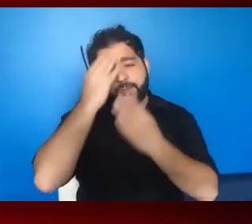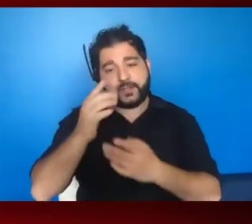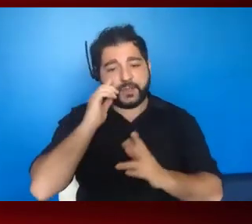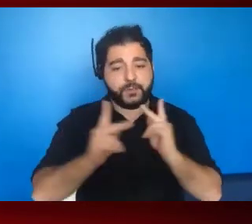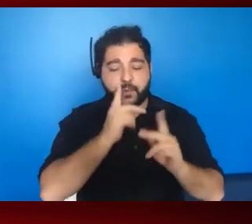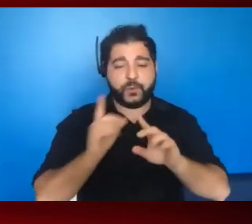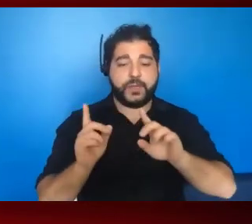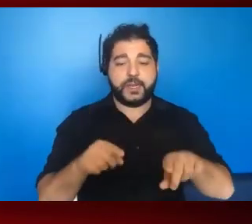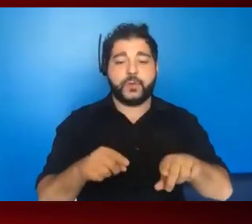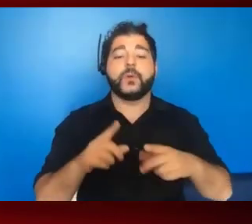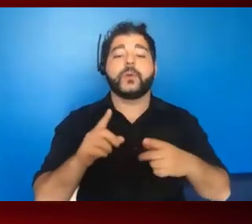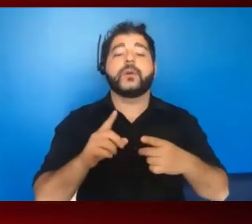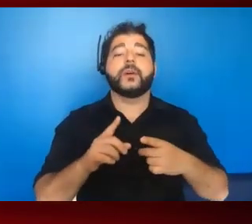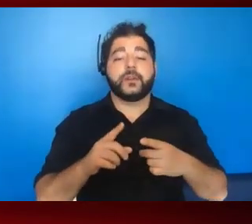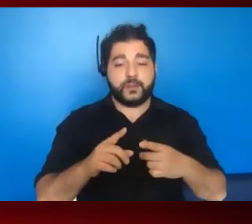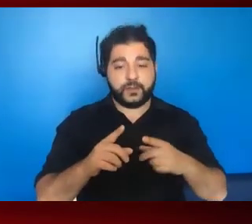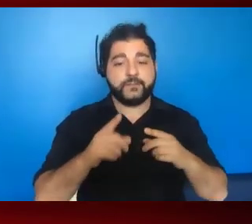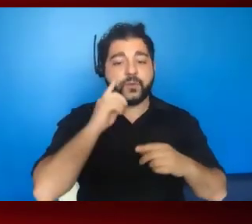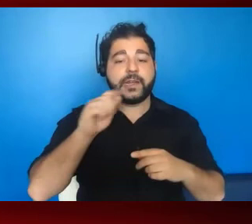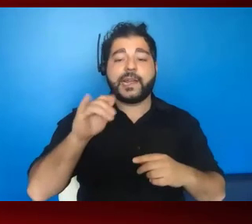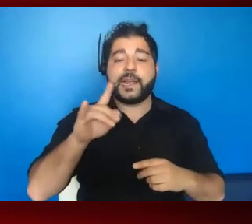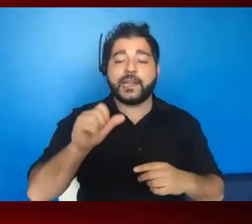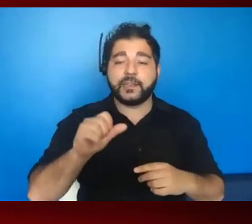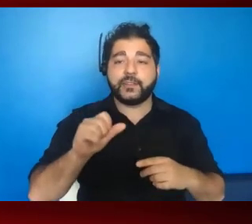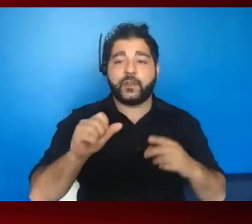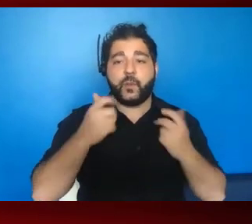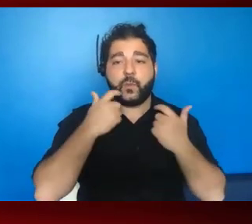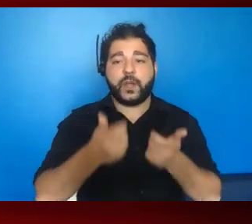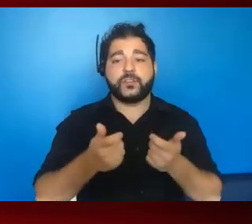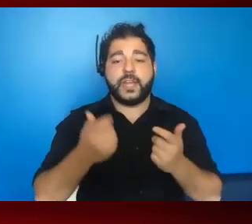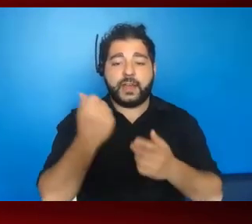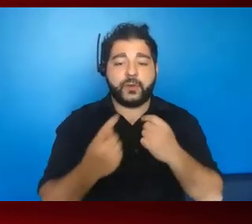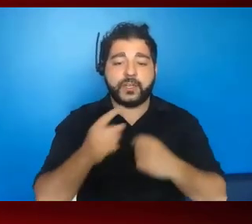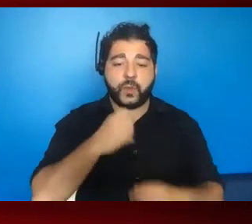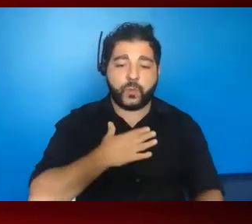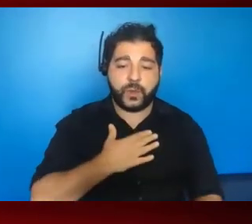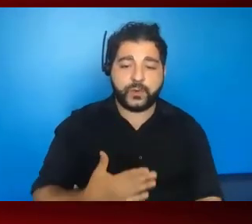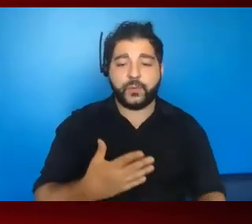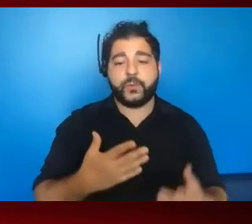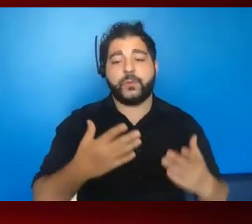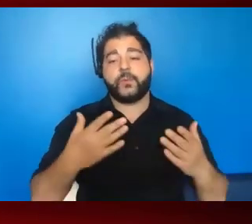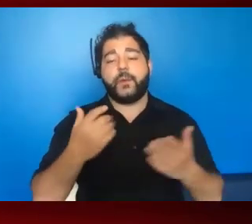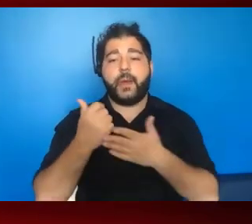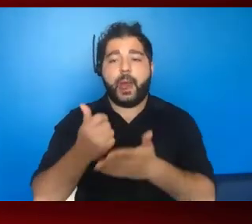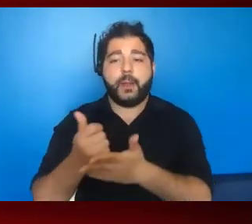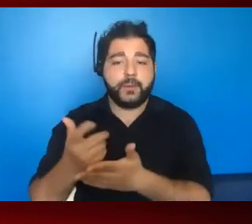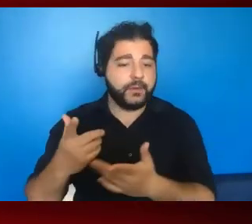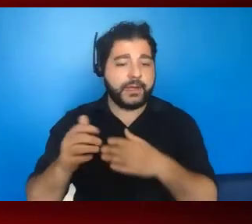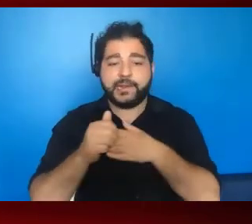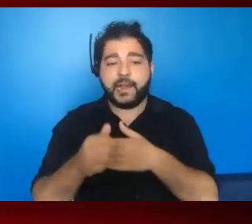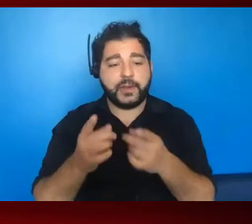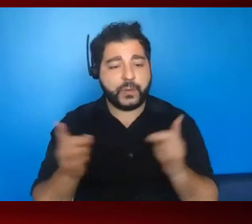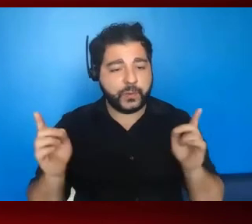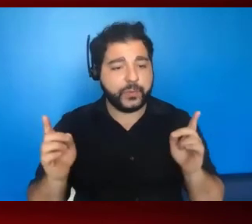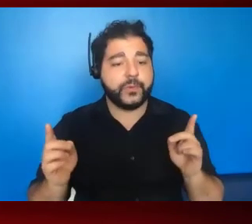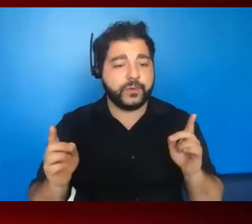attend who attends AIDS Watch, and everyone is so willing to help so willing to, you know, guide you along the